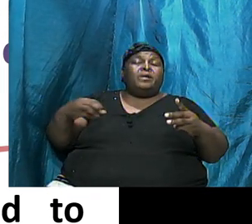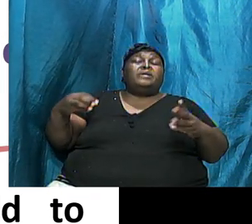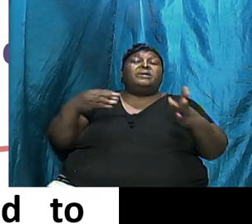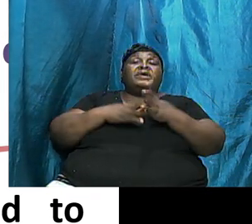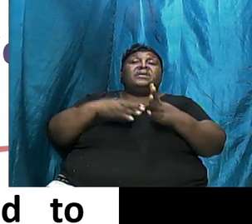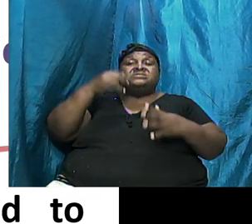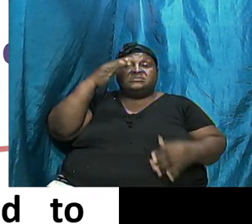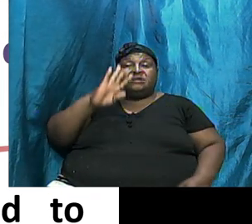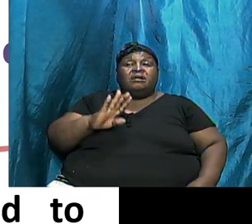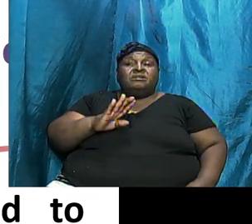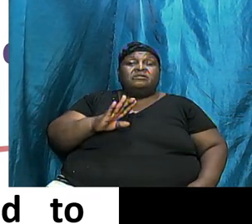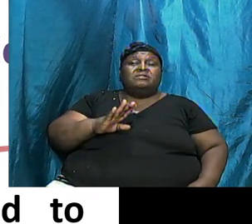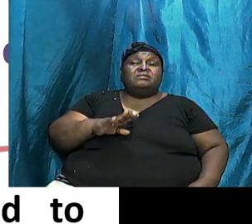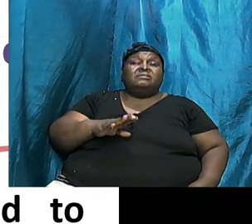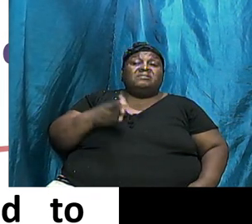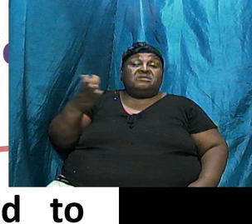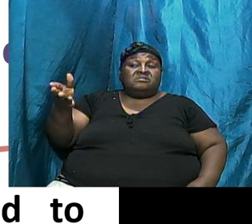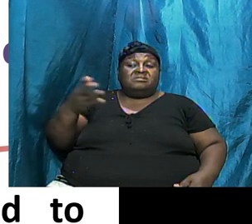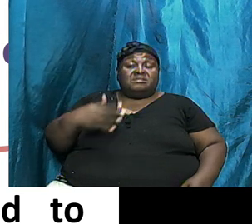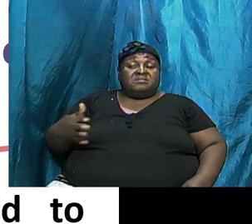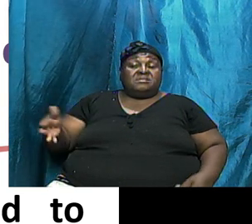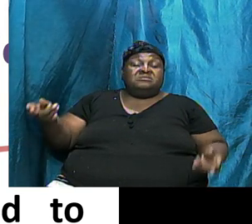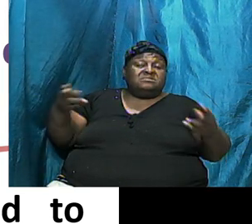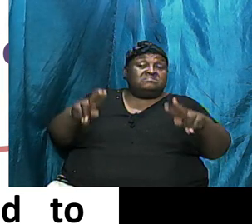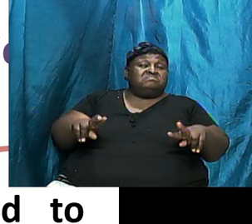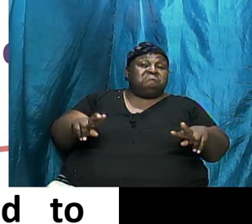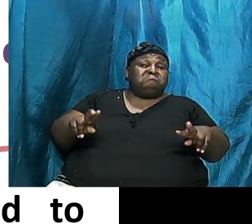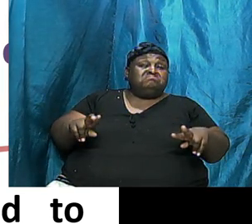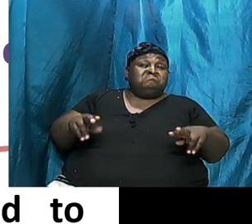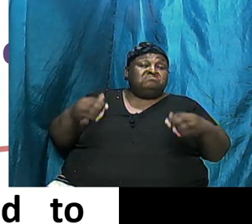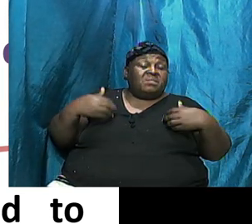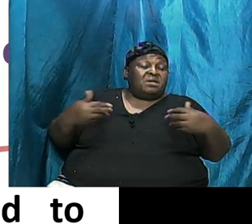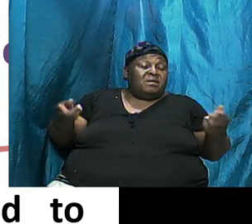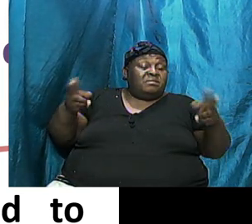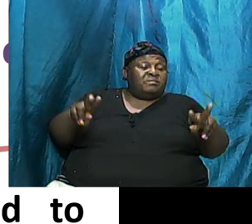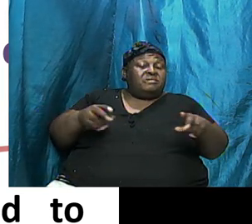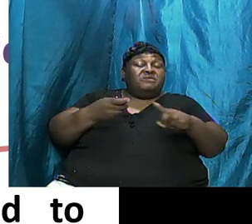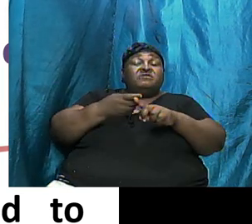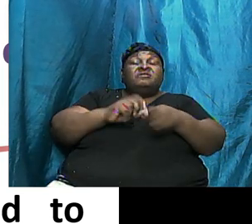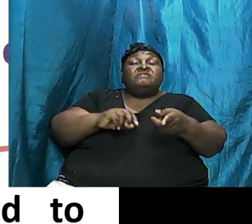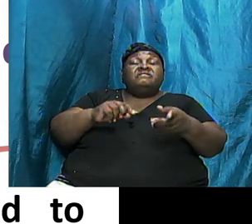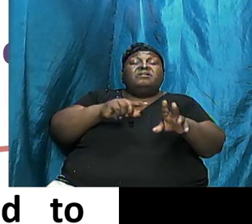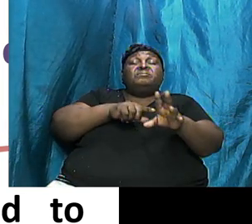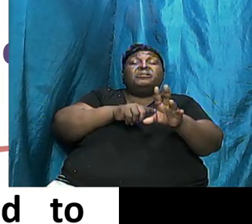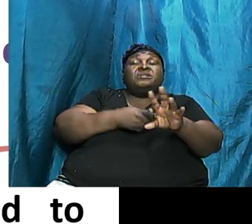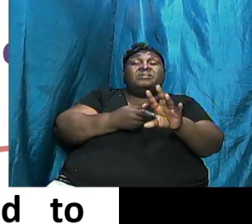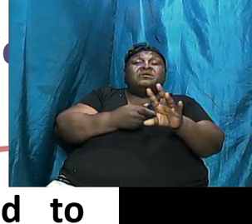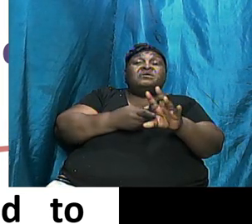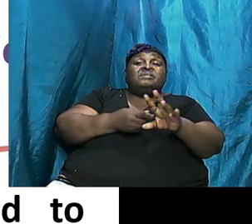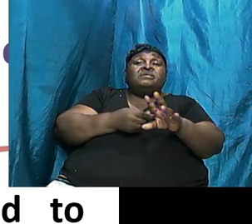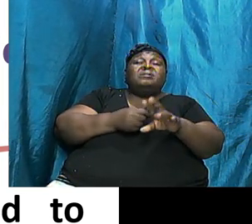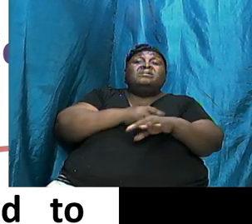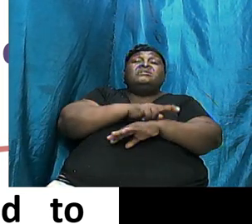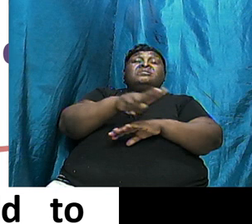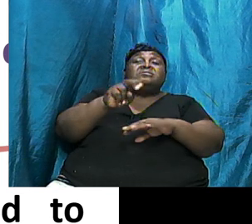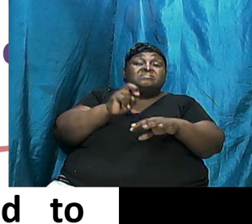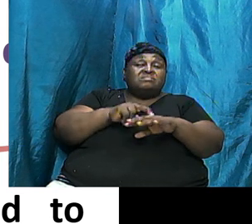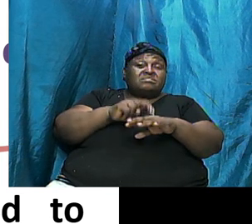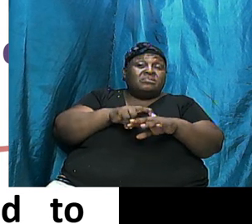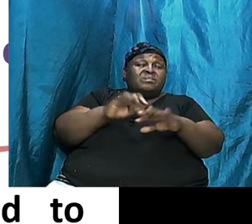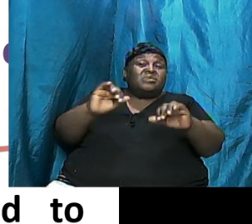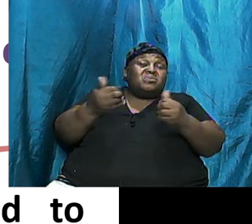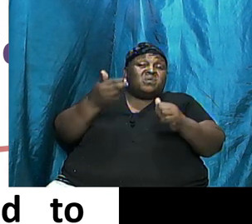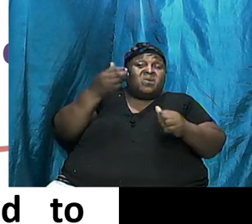Things That Are Happening Have Been Happening From The Beginning It Is The Nature Of How Satan